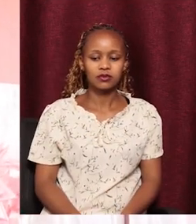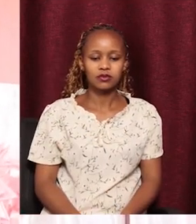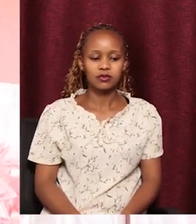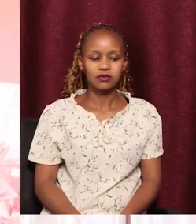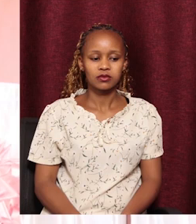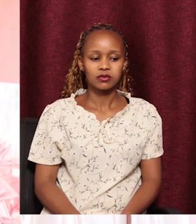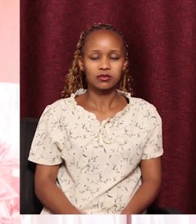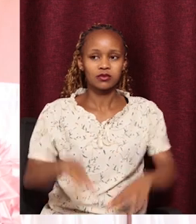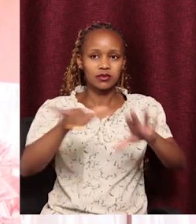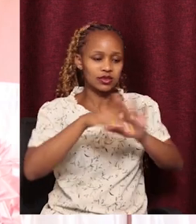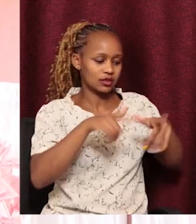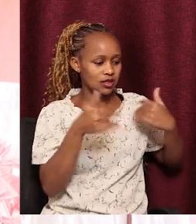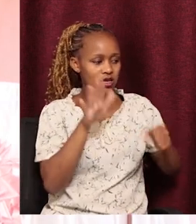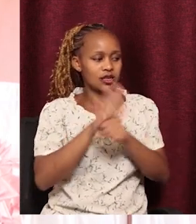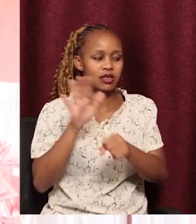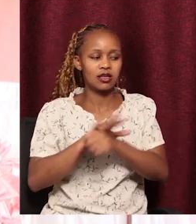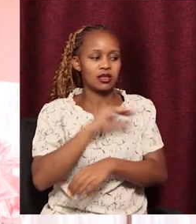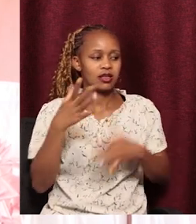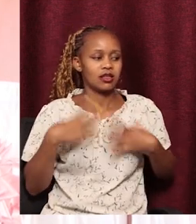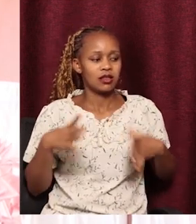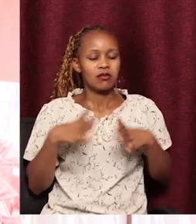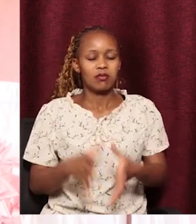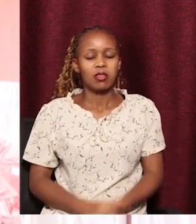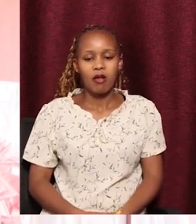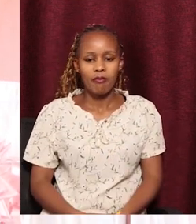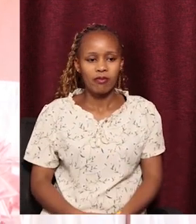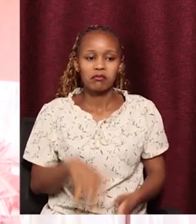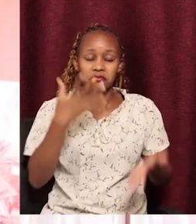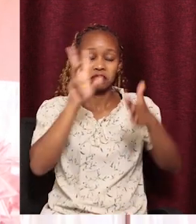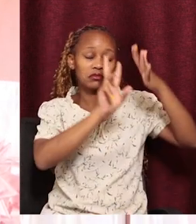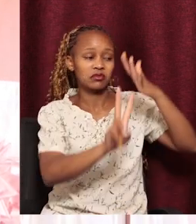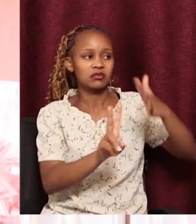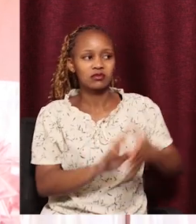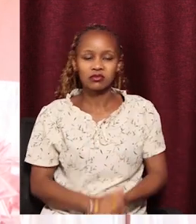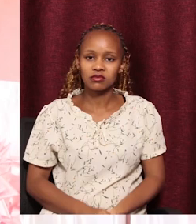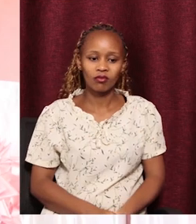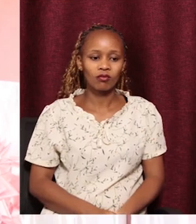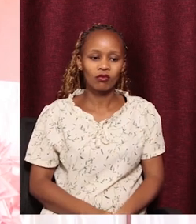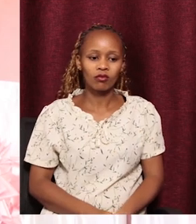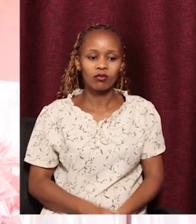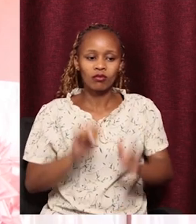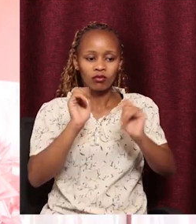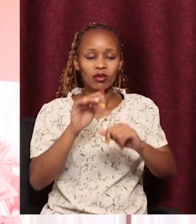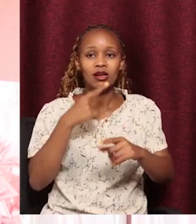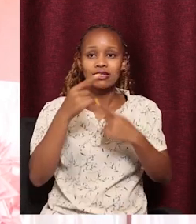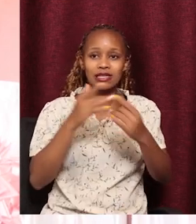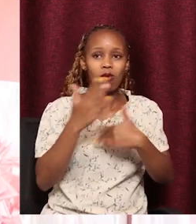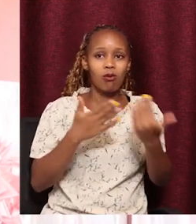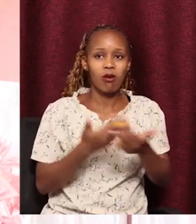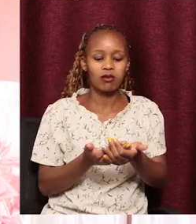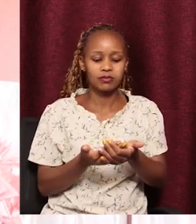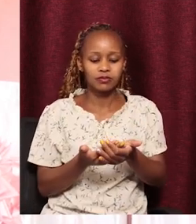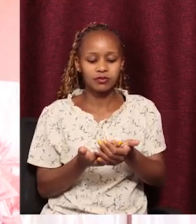in the hearts of many other professionals, prophets, you can be able to mention them,